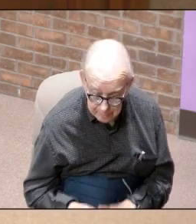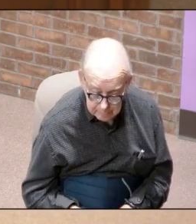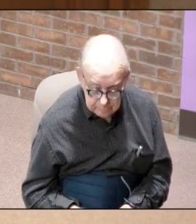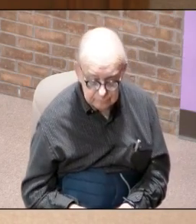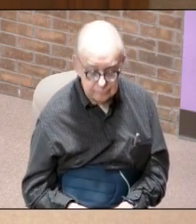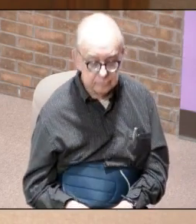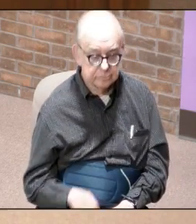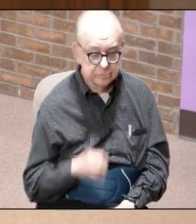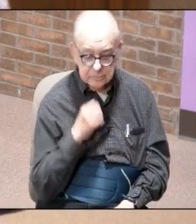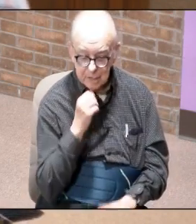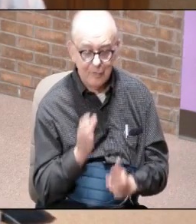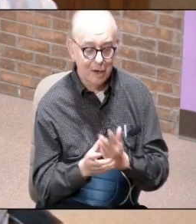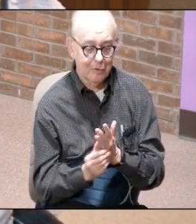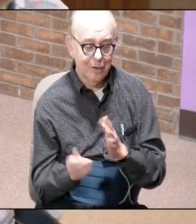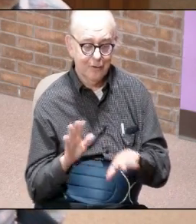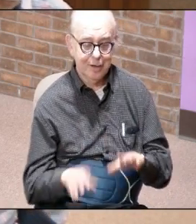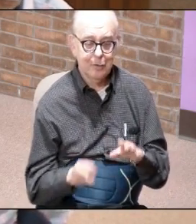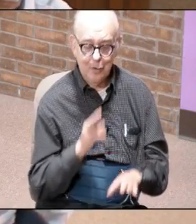I'm not qualified